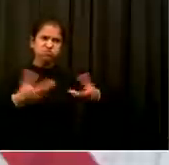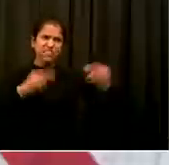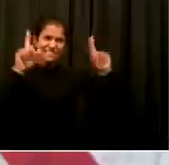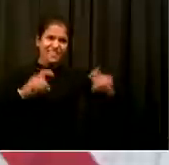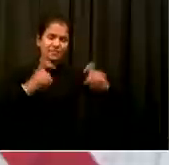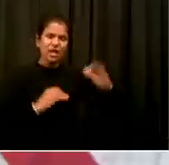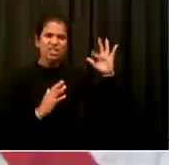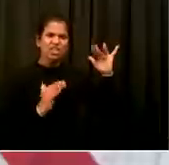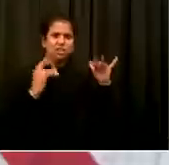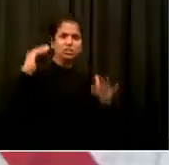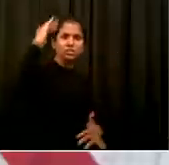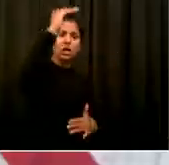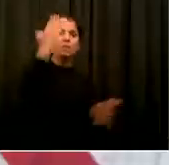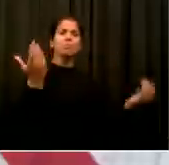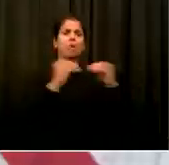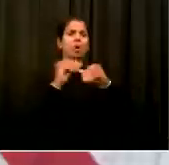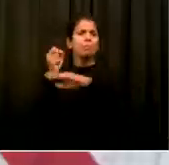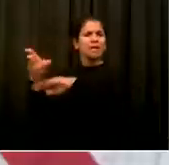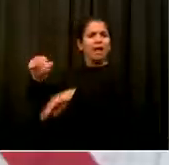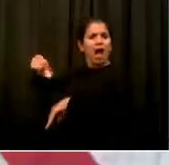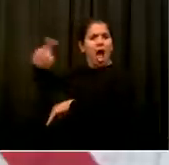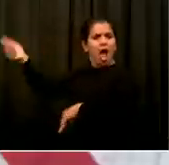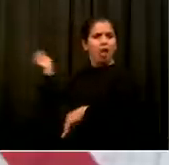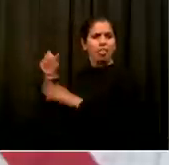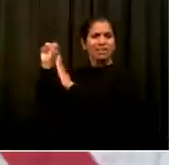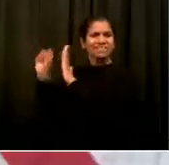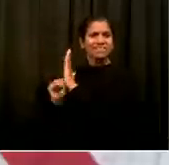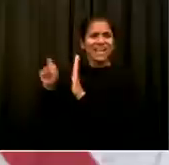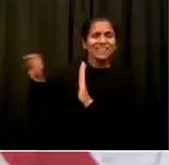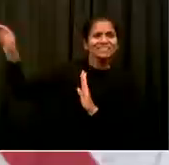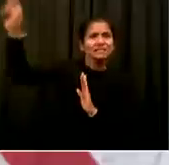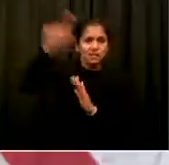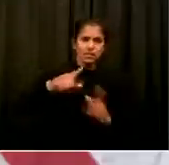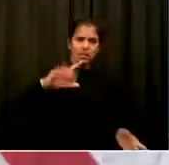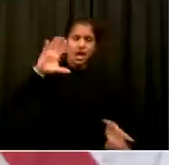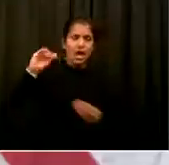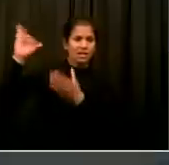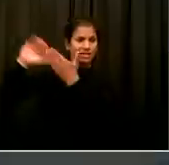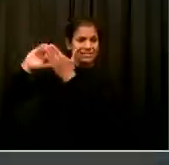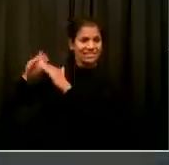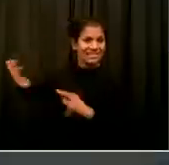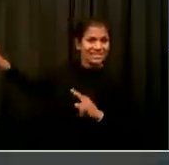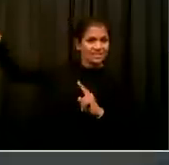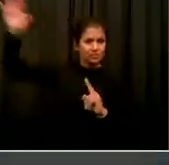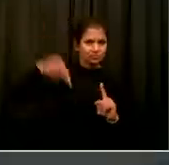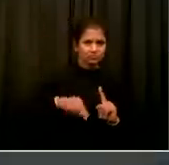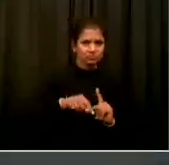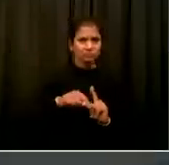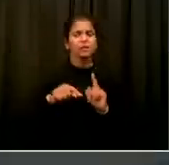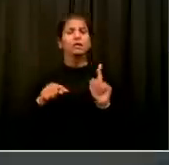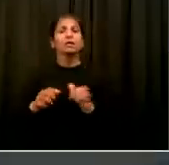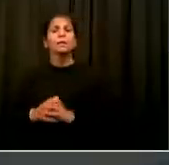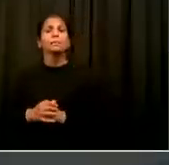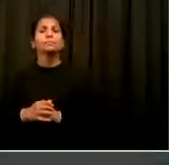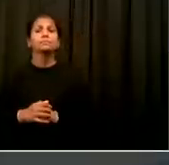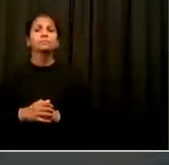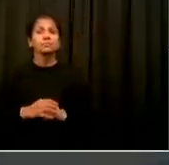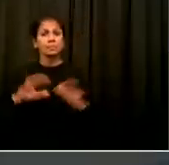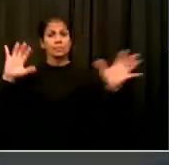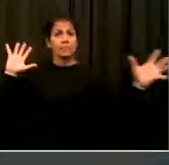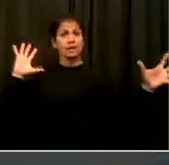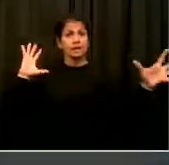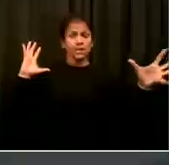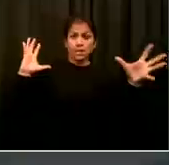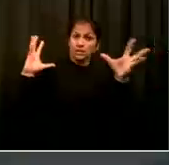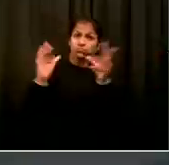last two weeks alone, we've conducted more than 17,000 new tests in the clusters. Now we've accomplished this